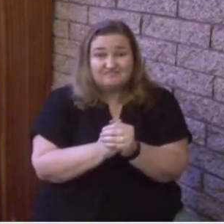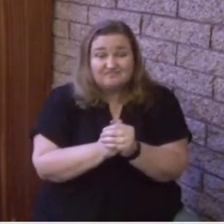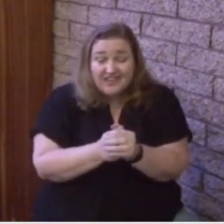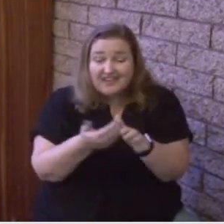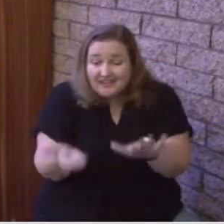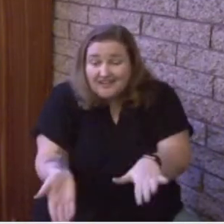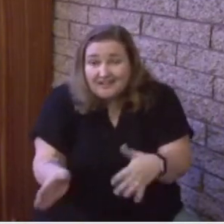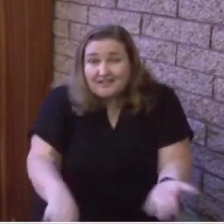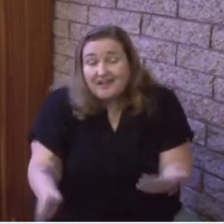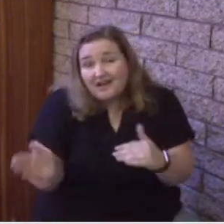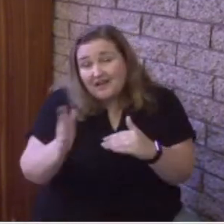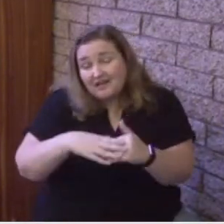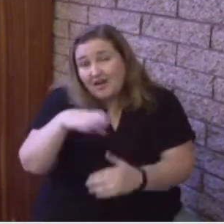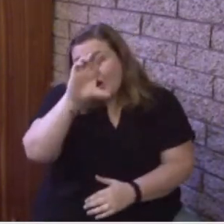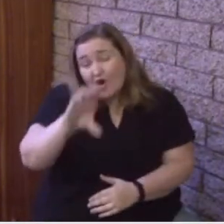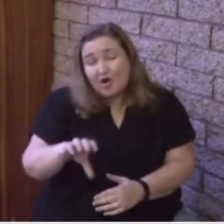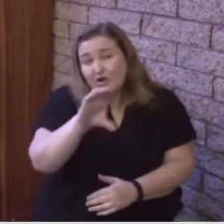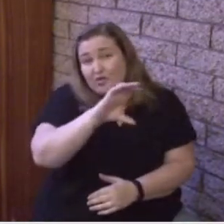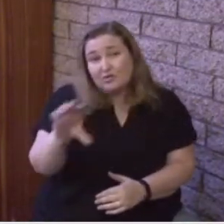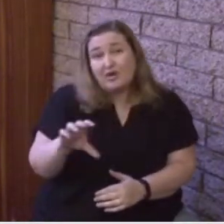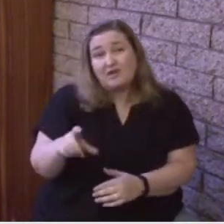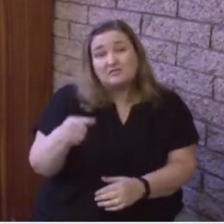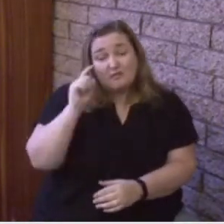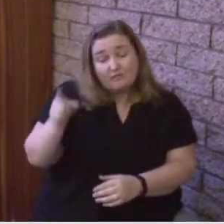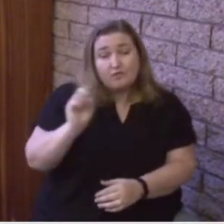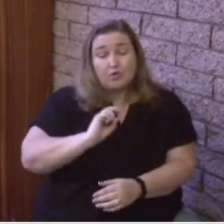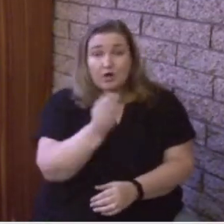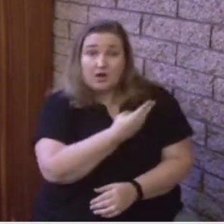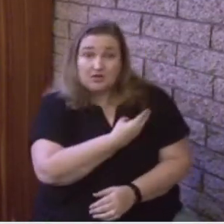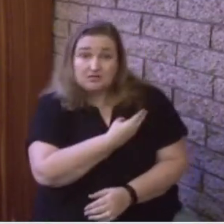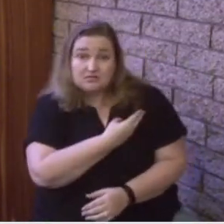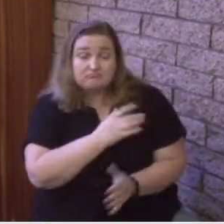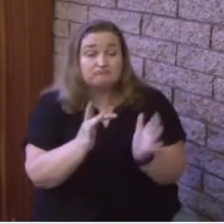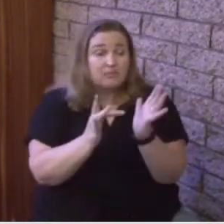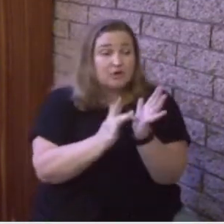until Jesus ascended, and then the Holy Spirit came.